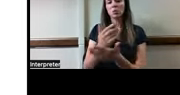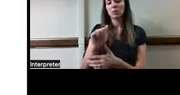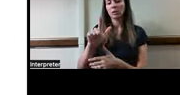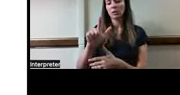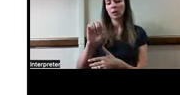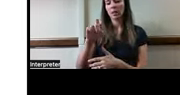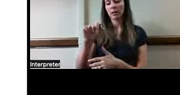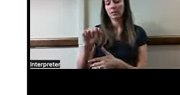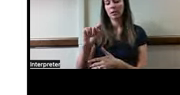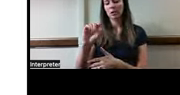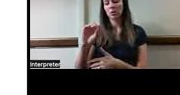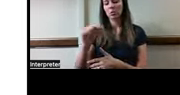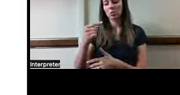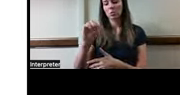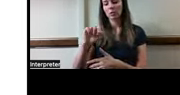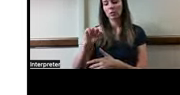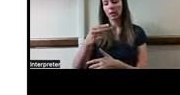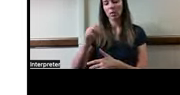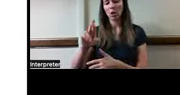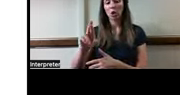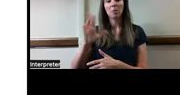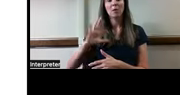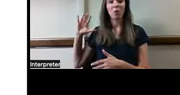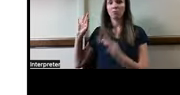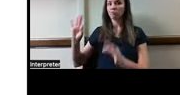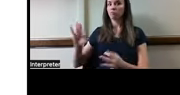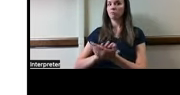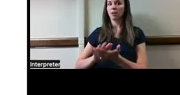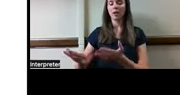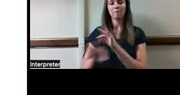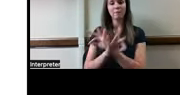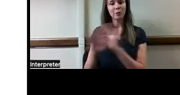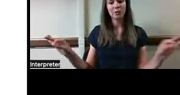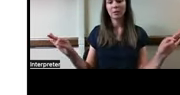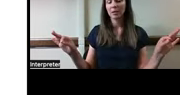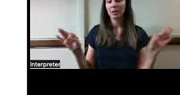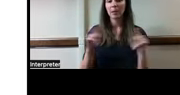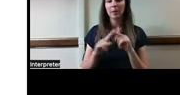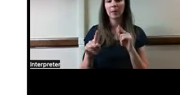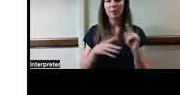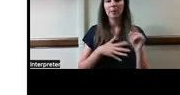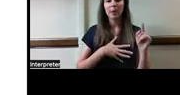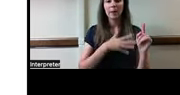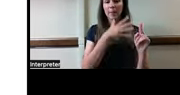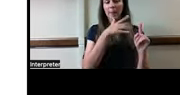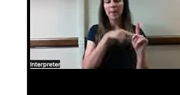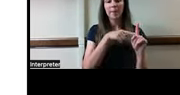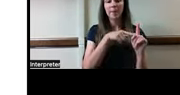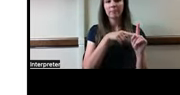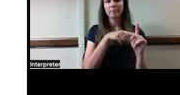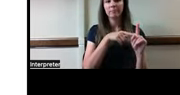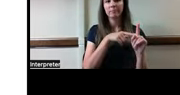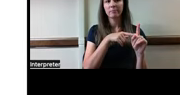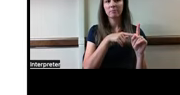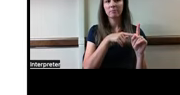have made some updates on that. It's not, it was great when it worked. But she was not in a place where we really needed it anymore.